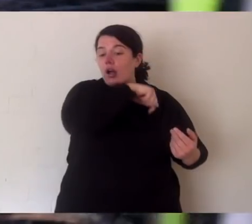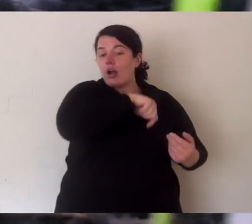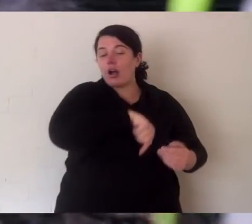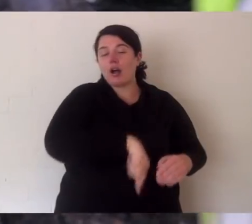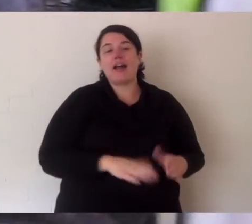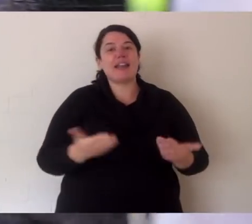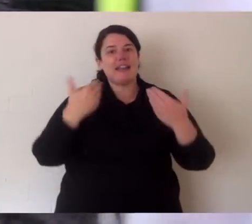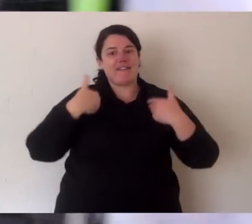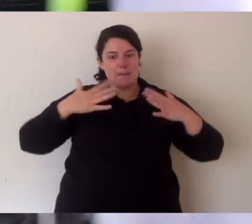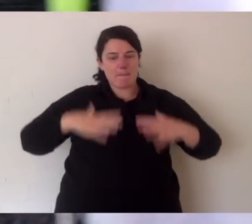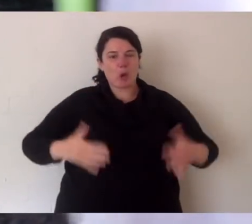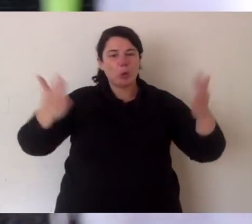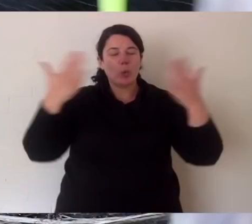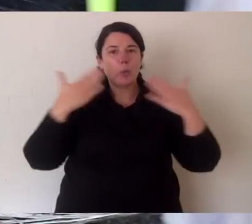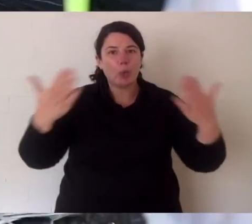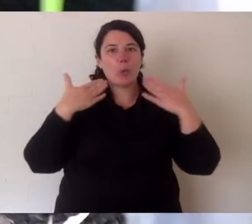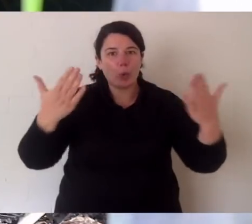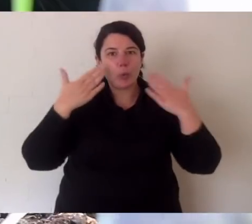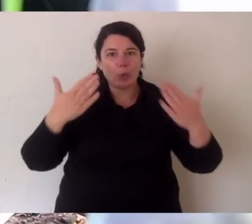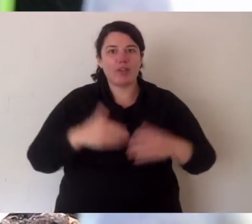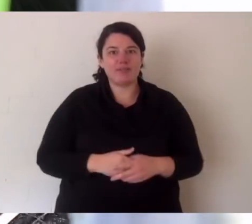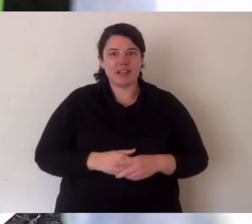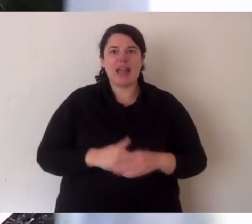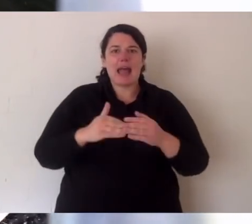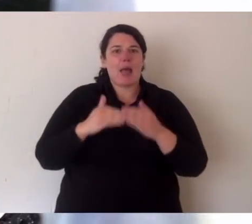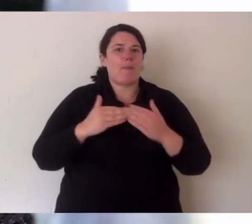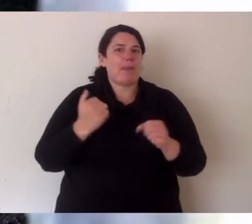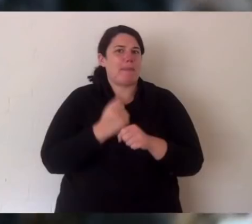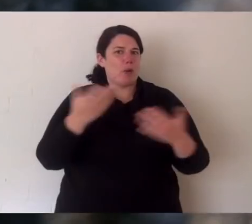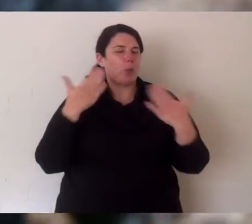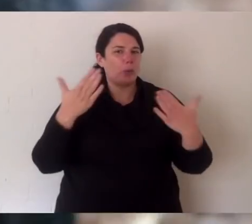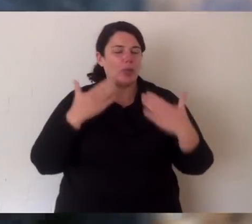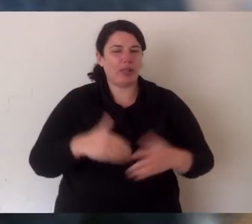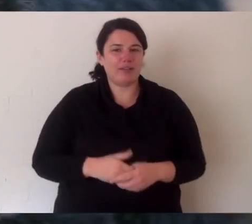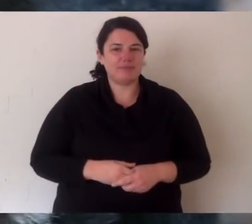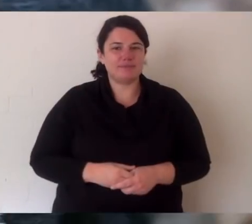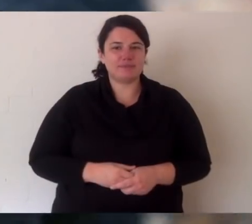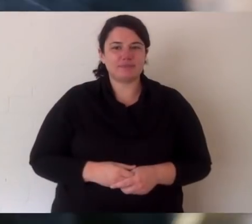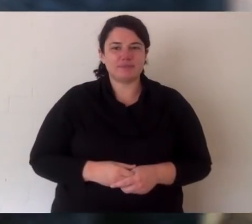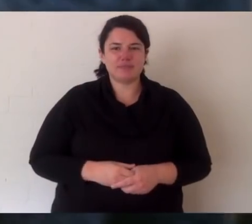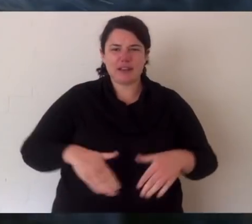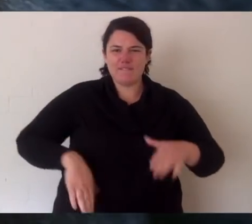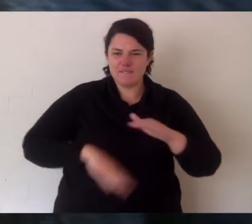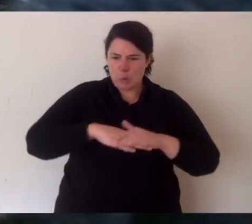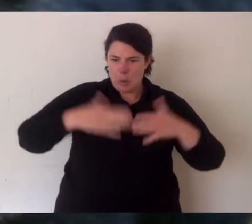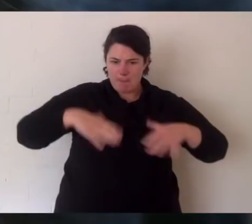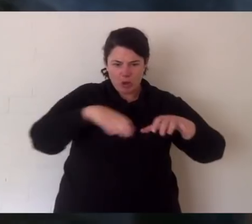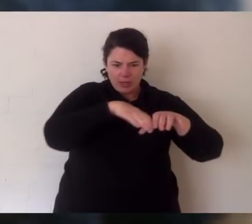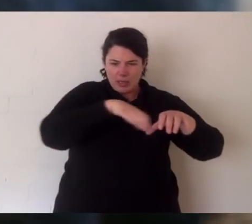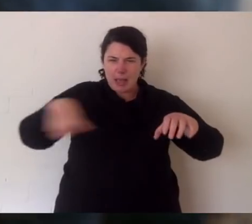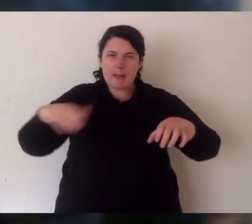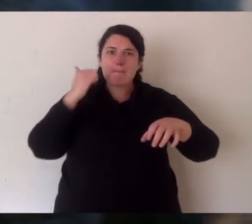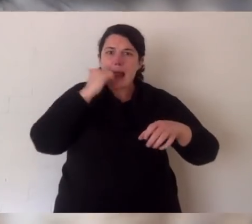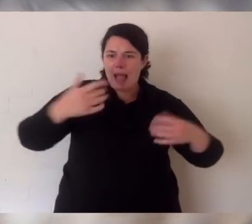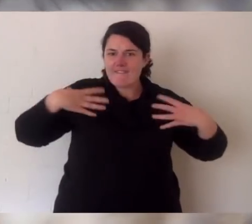through them and the cool air comes past and that blood cools down with the cool air and they circulate it through the body and it